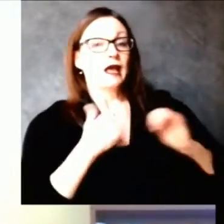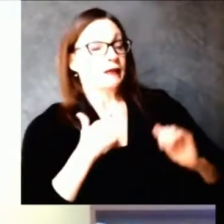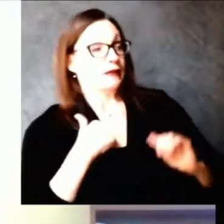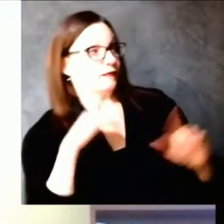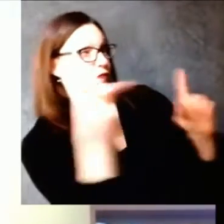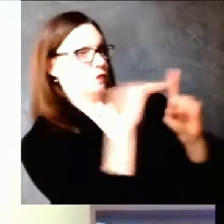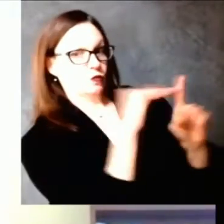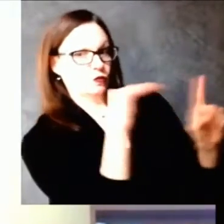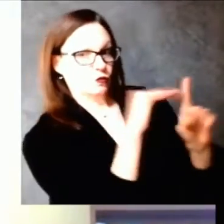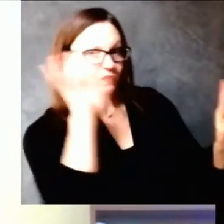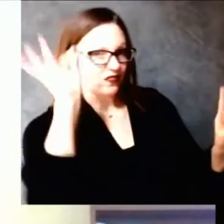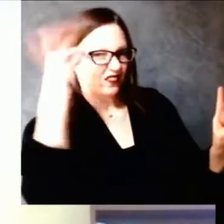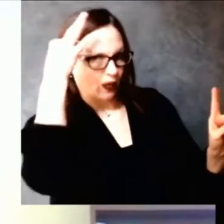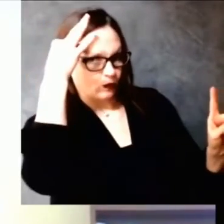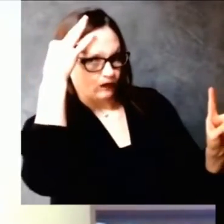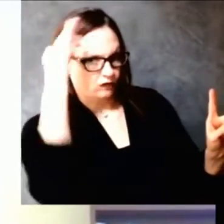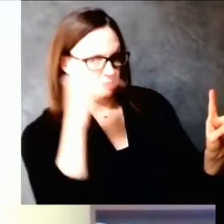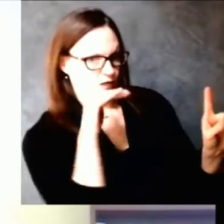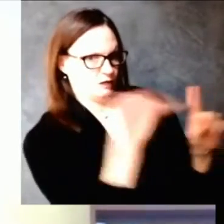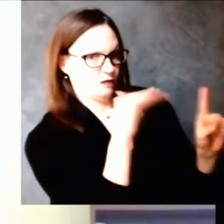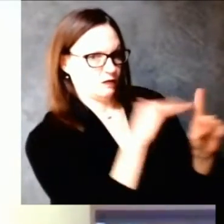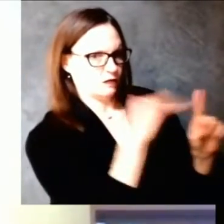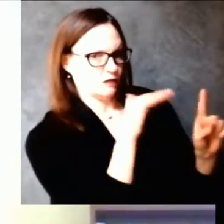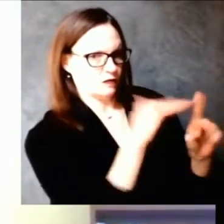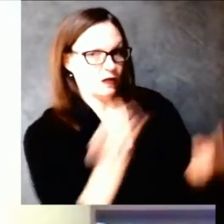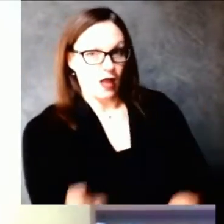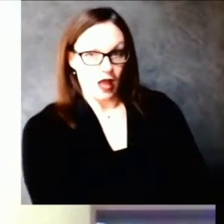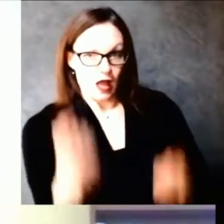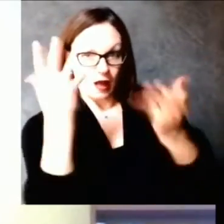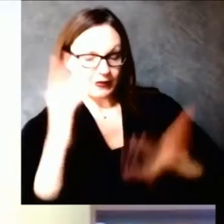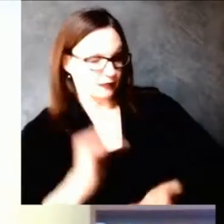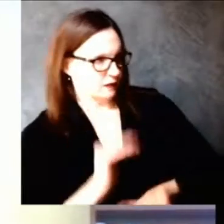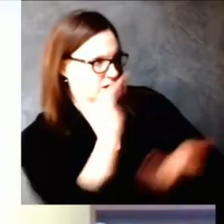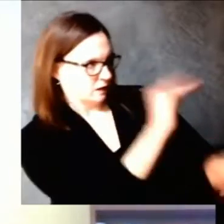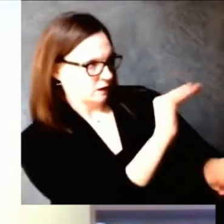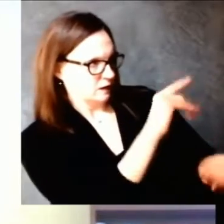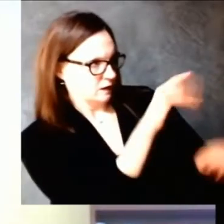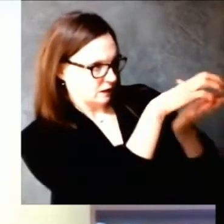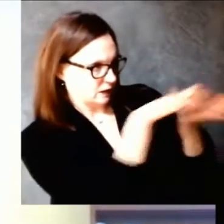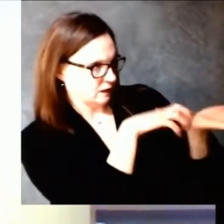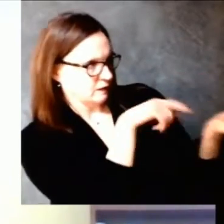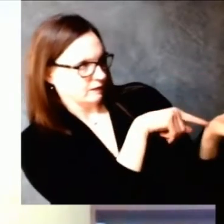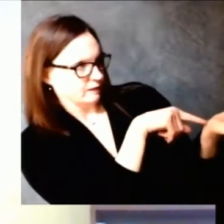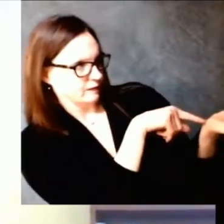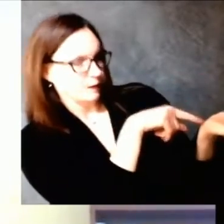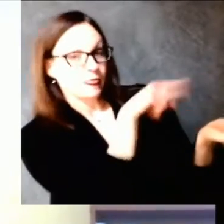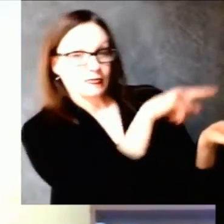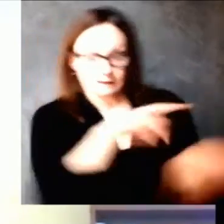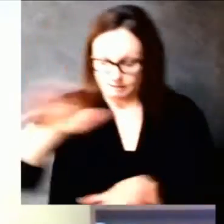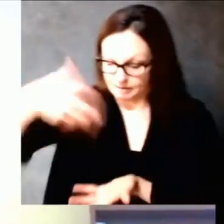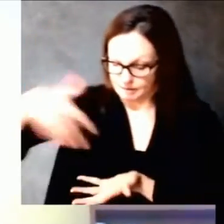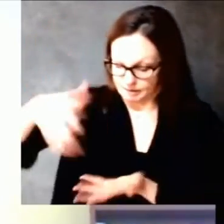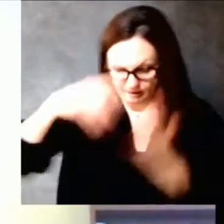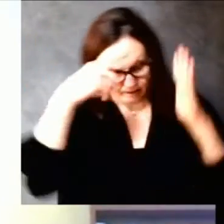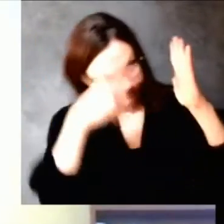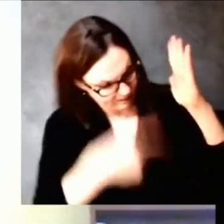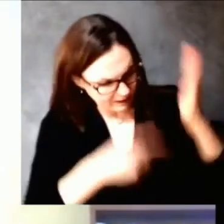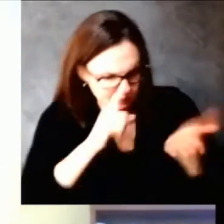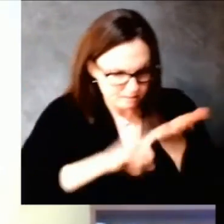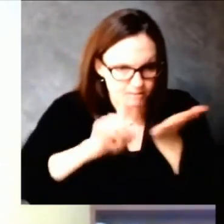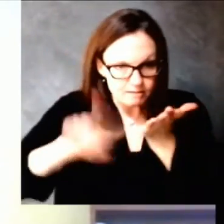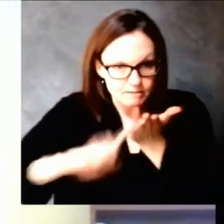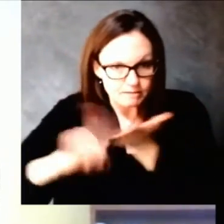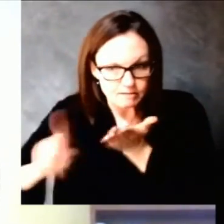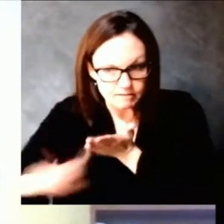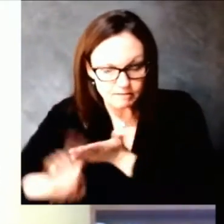vaccine for that more limited population of healthcare workers and people in long-term care facilities that we could meet all of